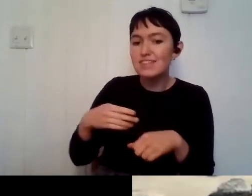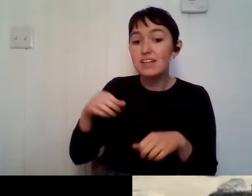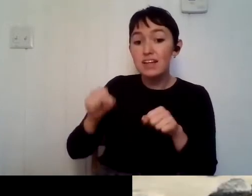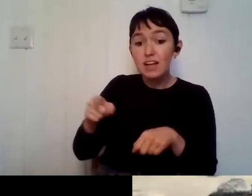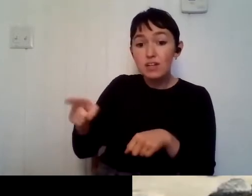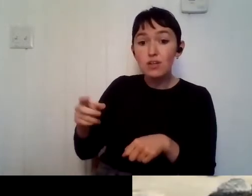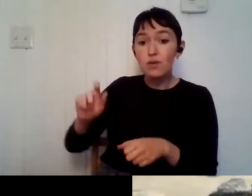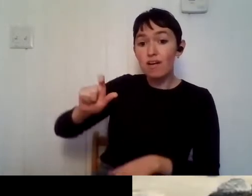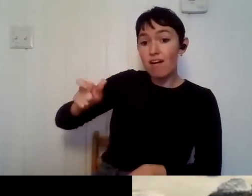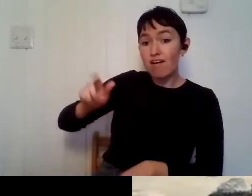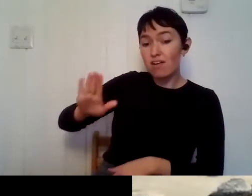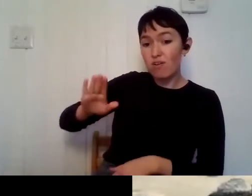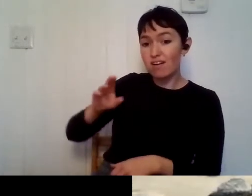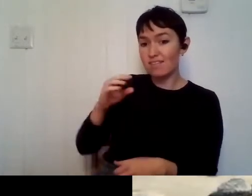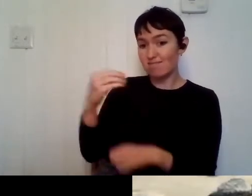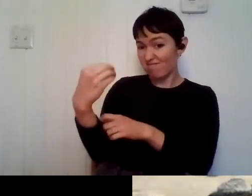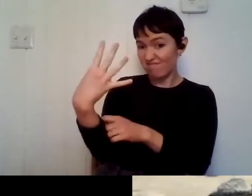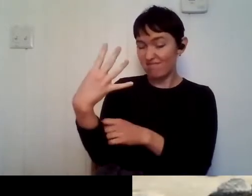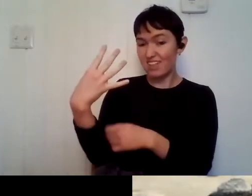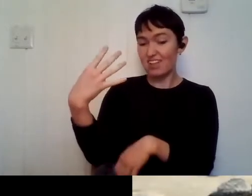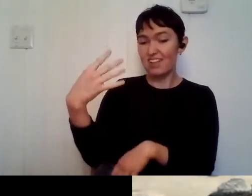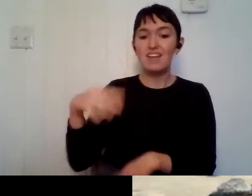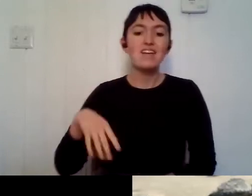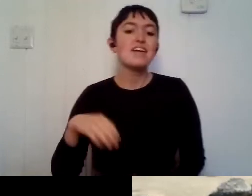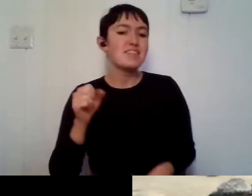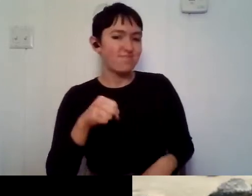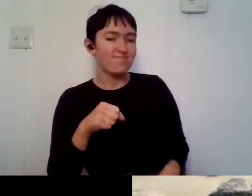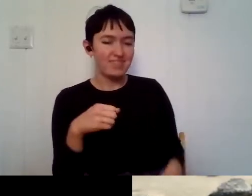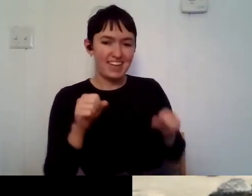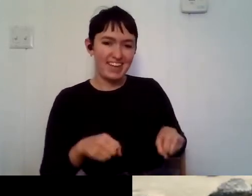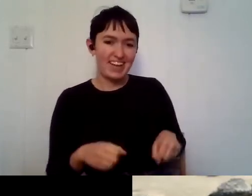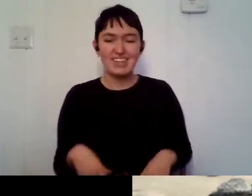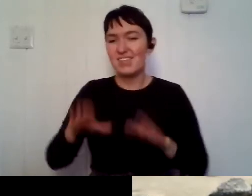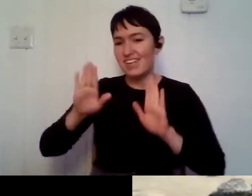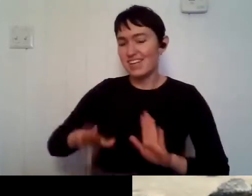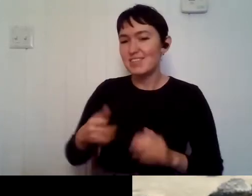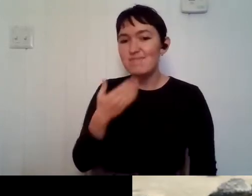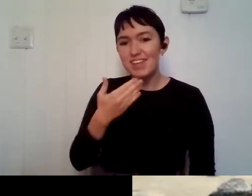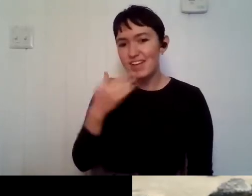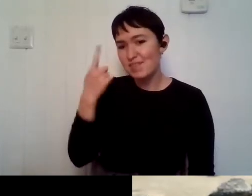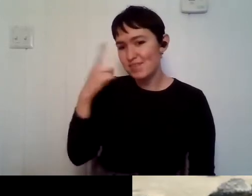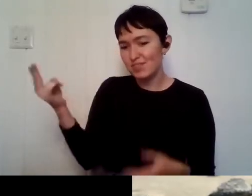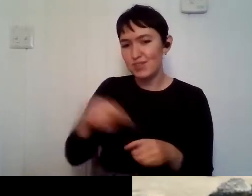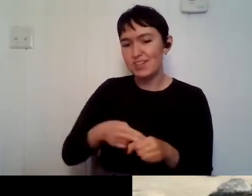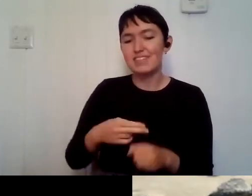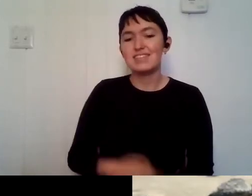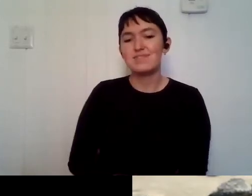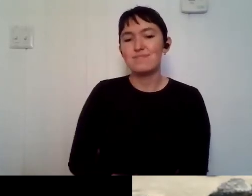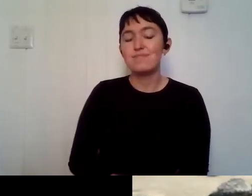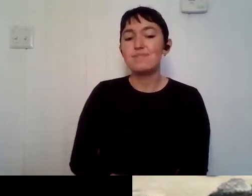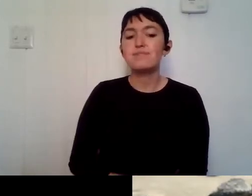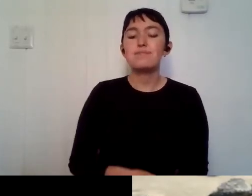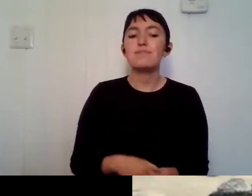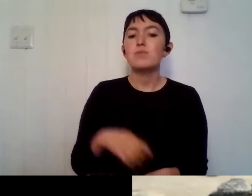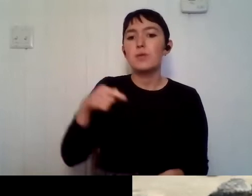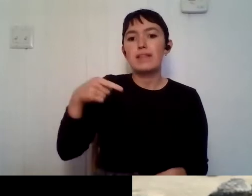I am now. Awesome. Cool. Well, thank you so much for joining us. Okay. So we, these are how, this is